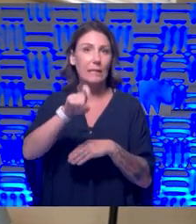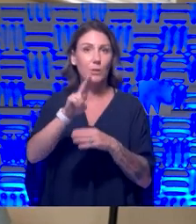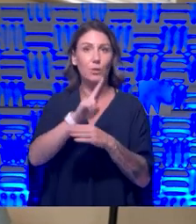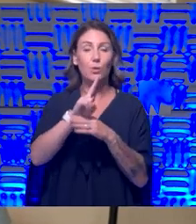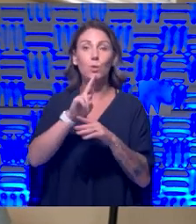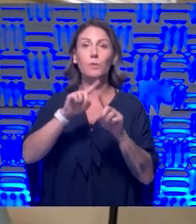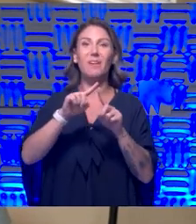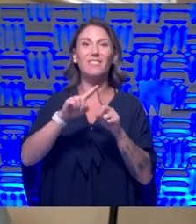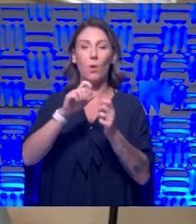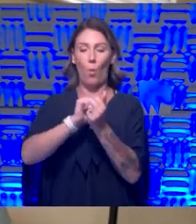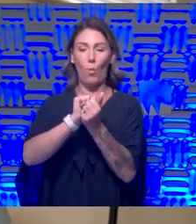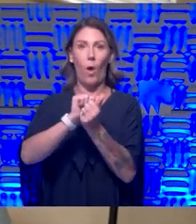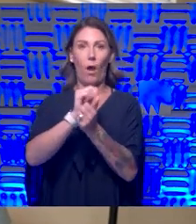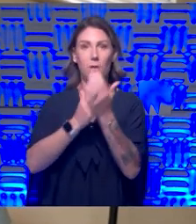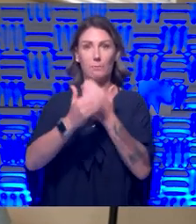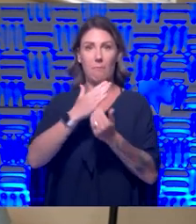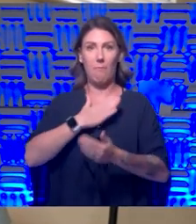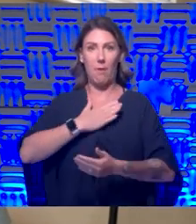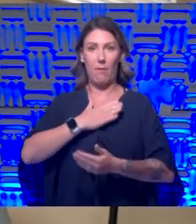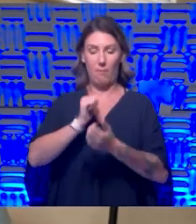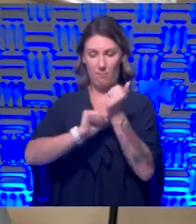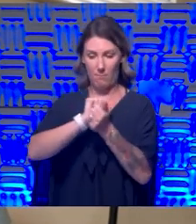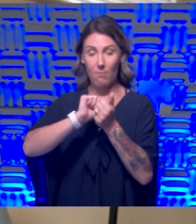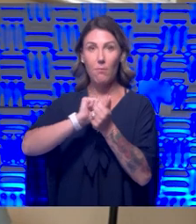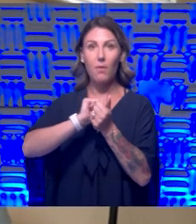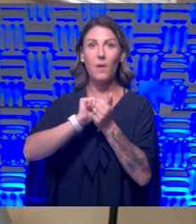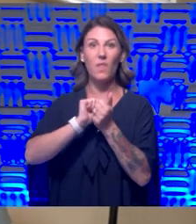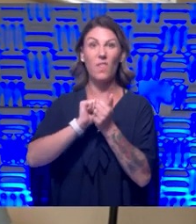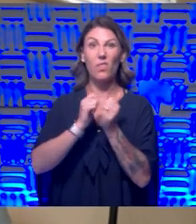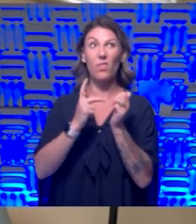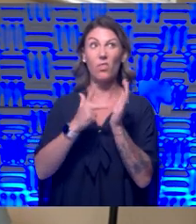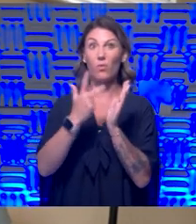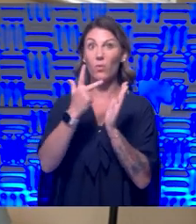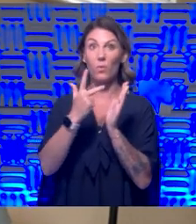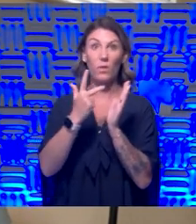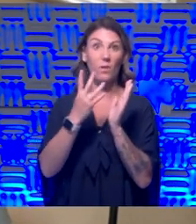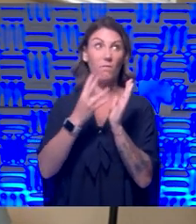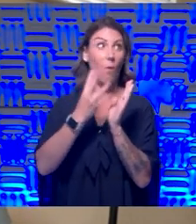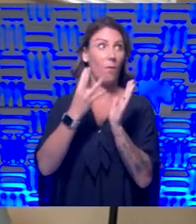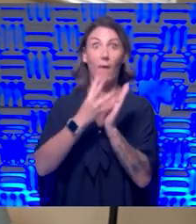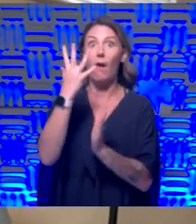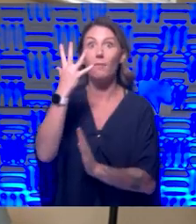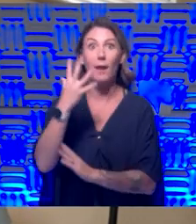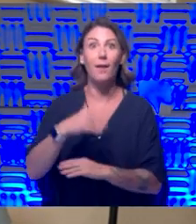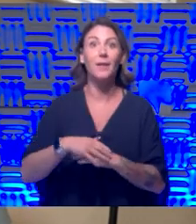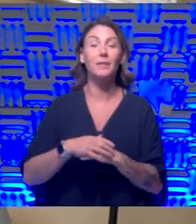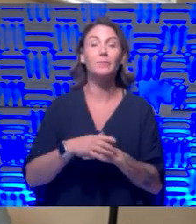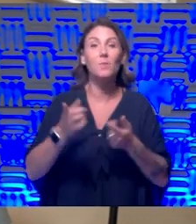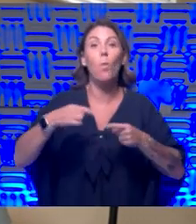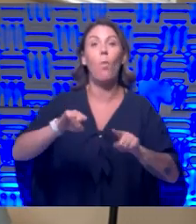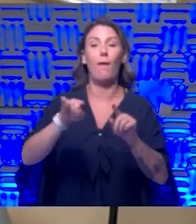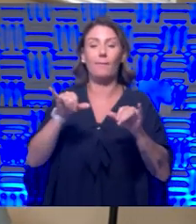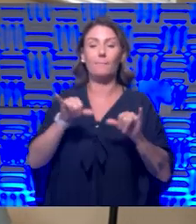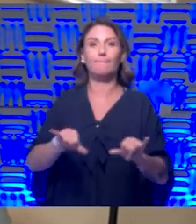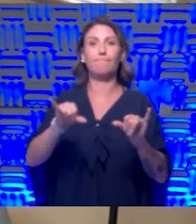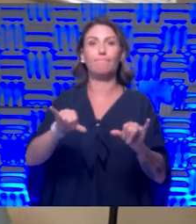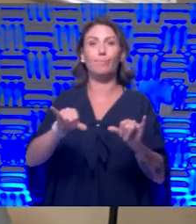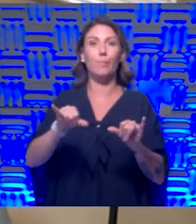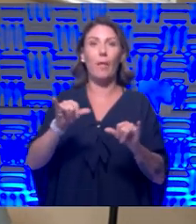have to use it just to wash my hands. So I did wash my pants three, four or five times, um, while in the airport, um, not